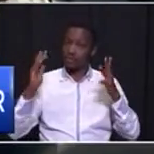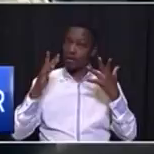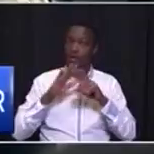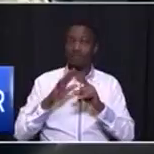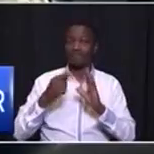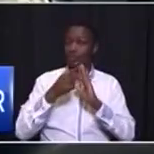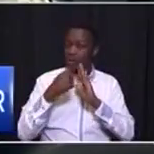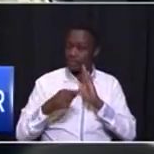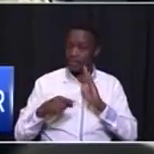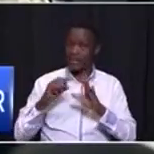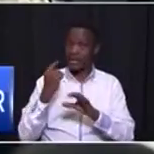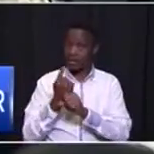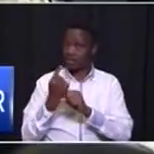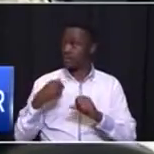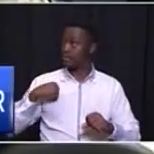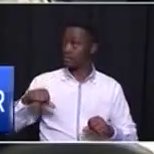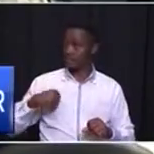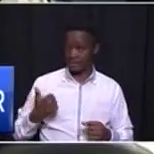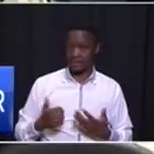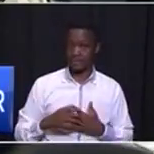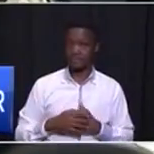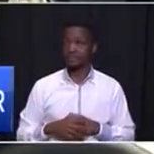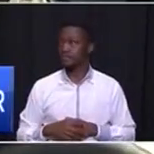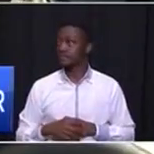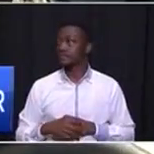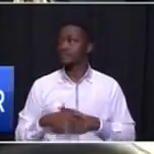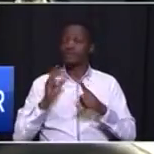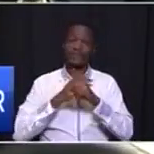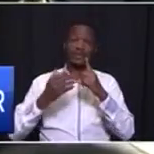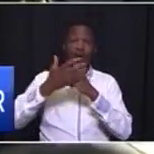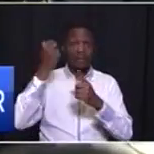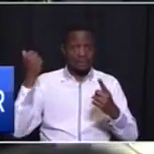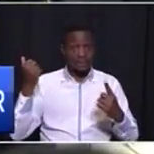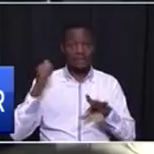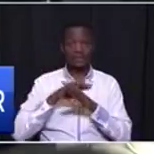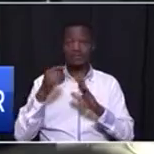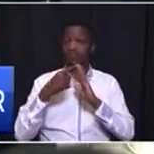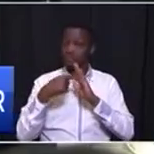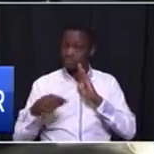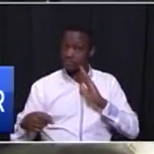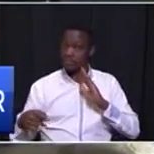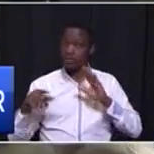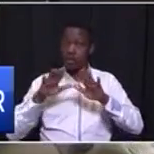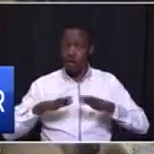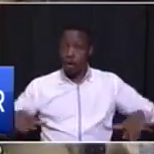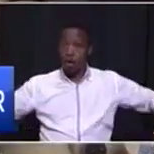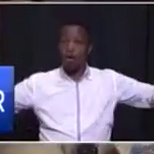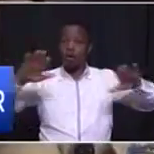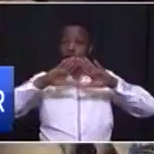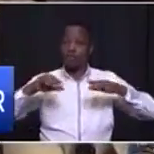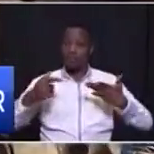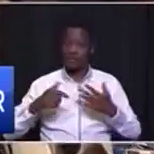audits all Gauteng municipalities obtained unqualified audits all of them